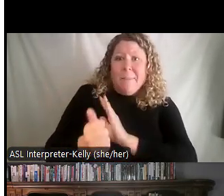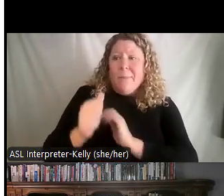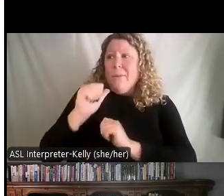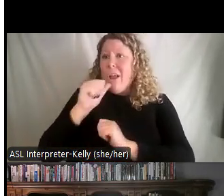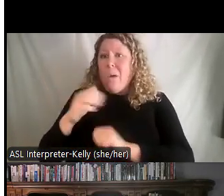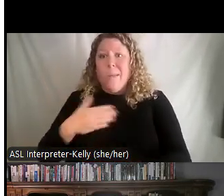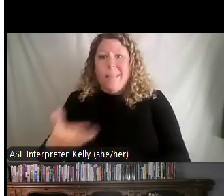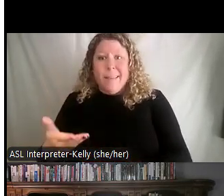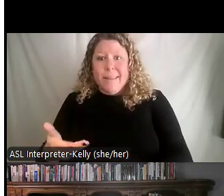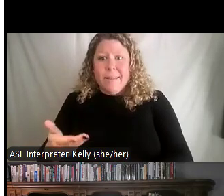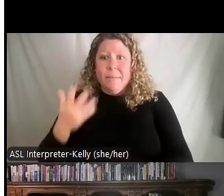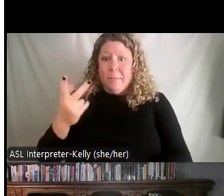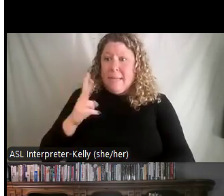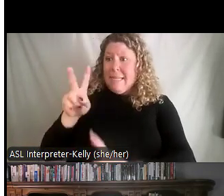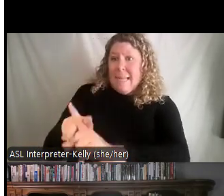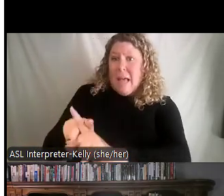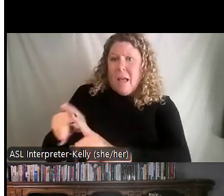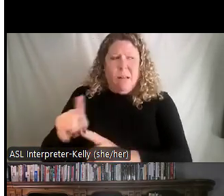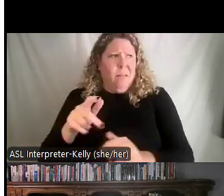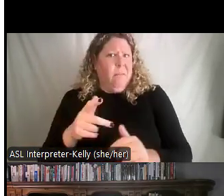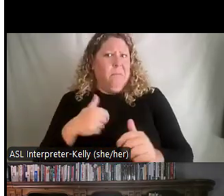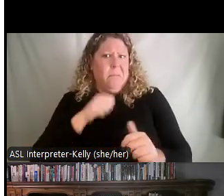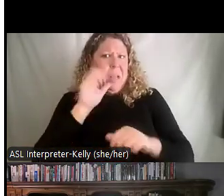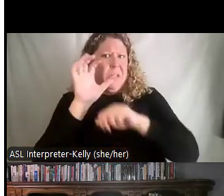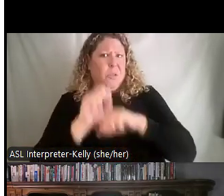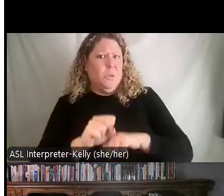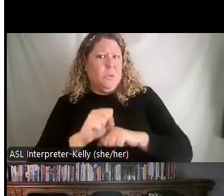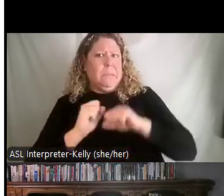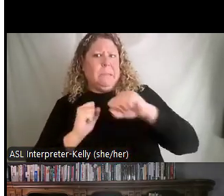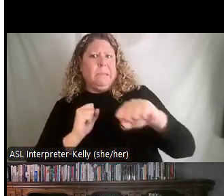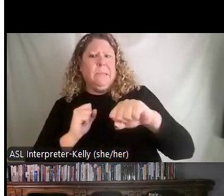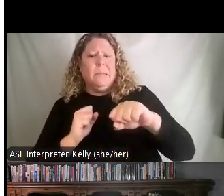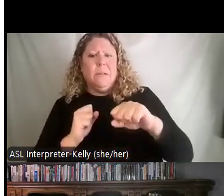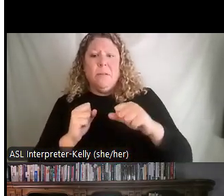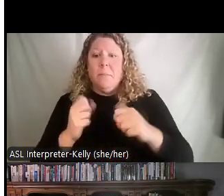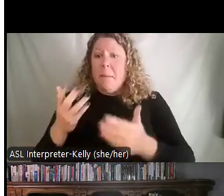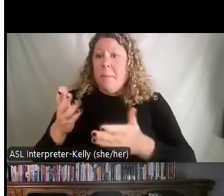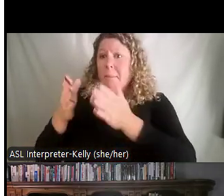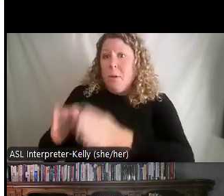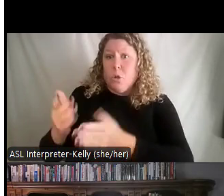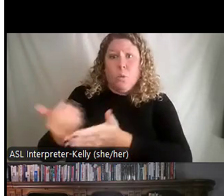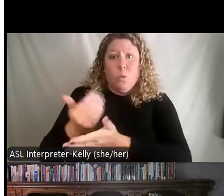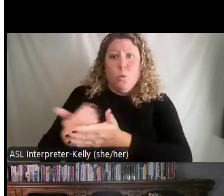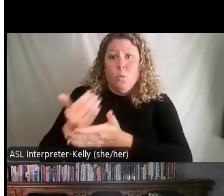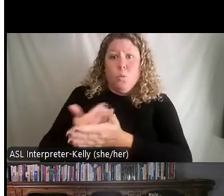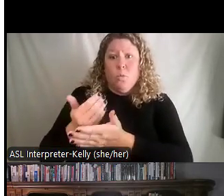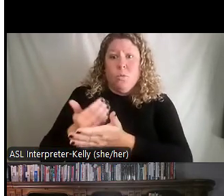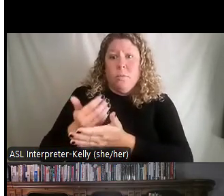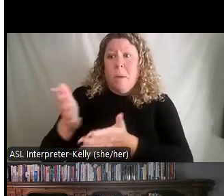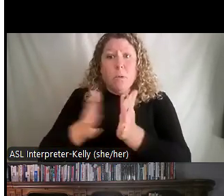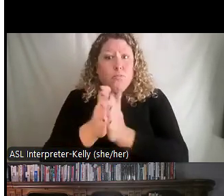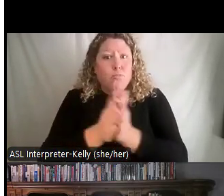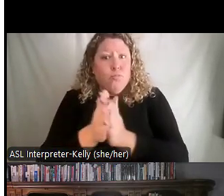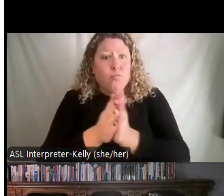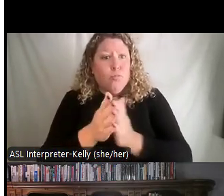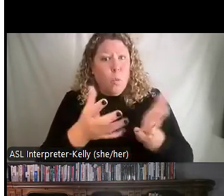might assign something that somebody's not used to doing and so they're going to be unwilling. You might have somebody that's new to it. They might be actually kind of interested in doing the